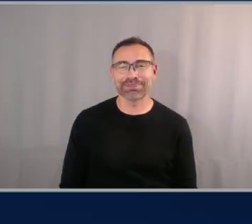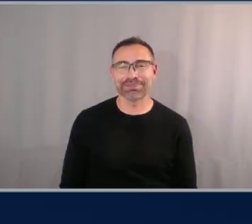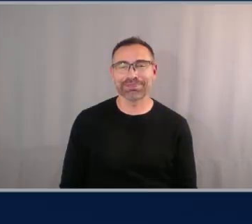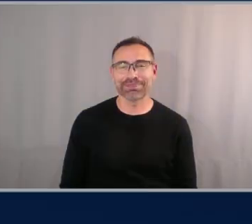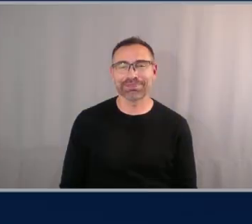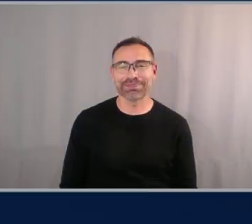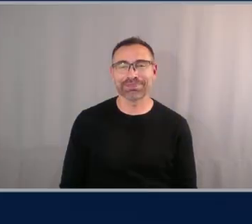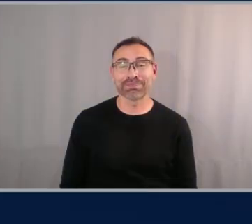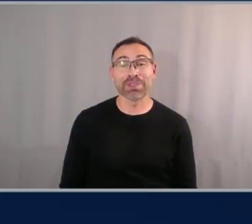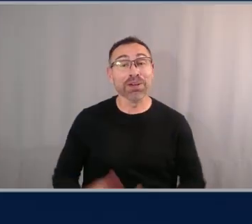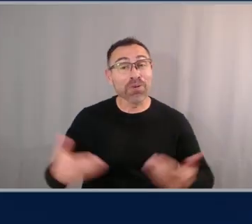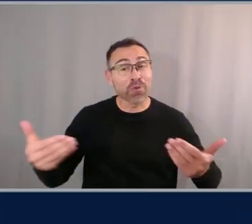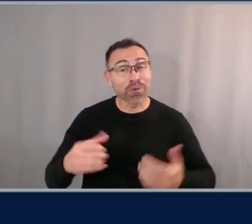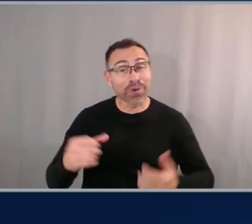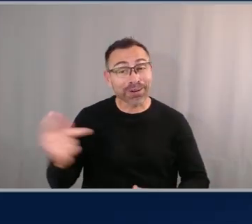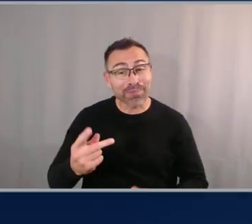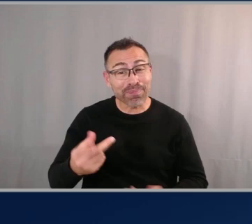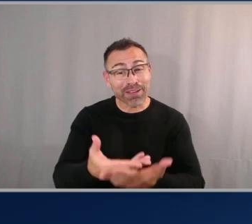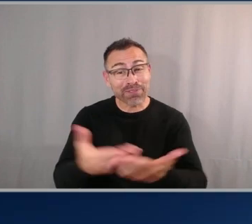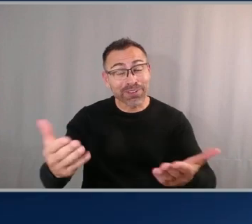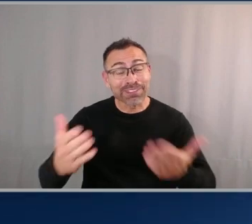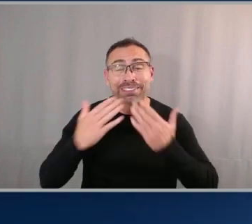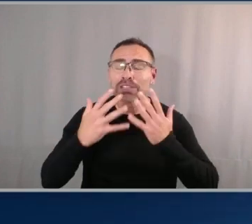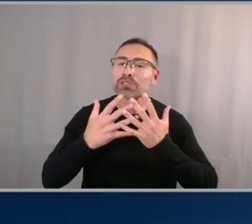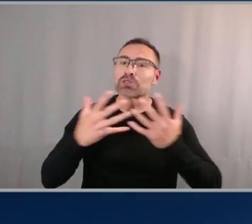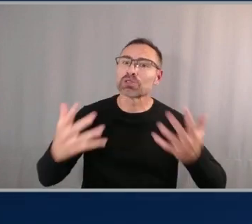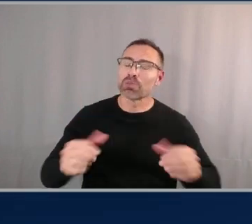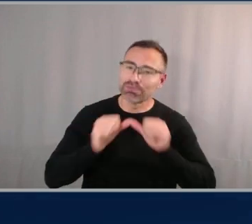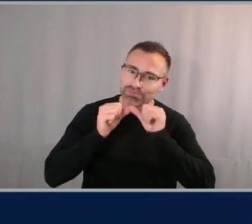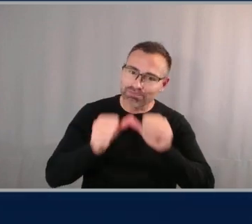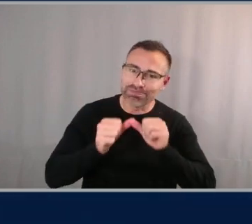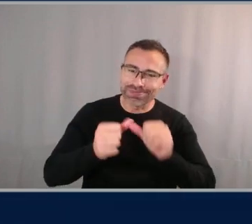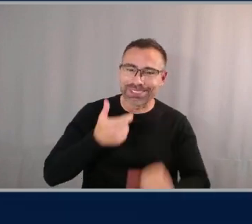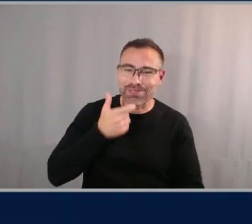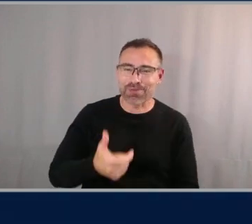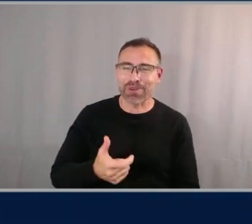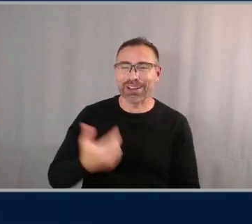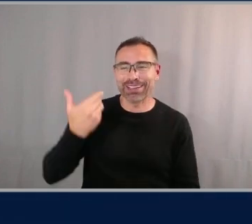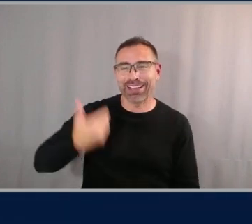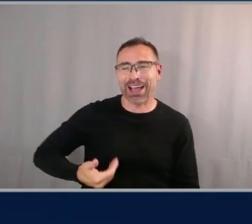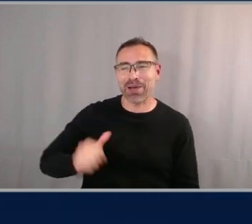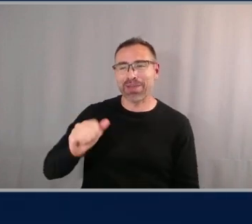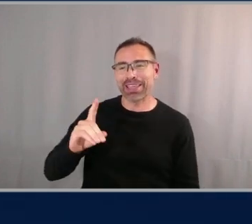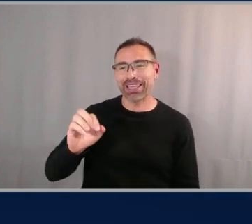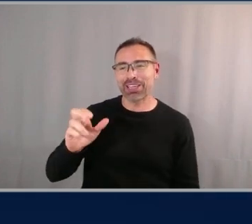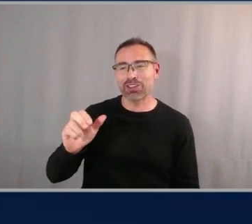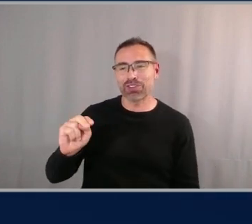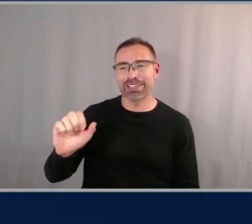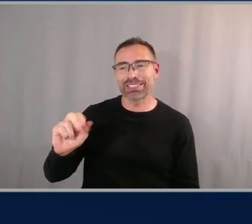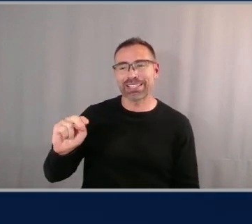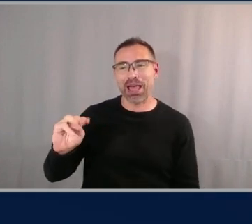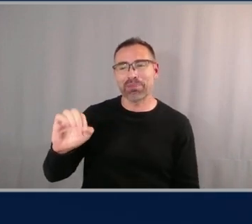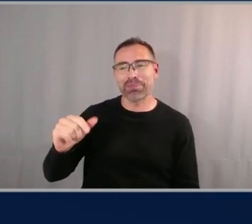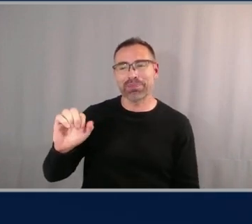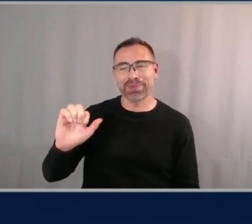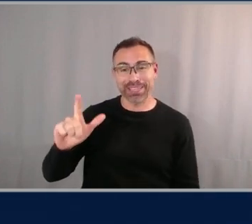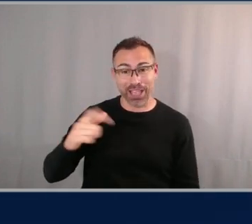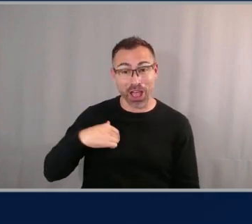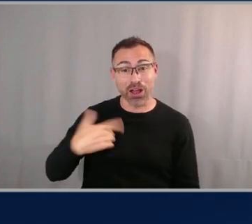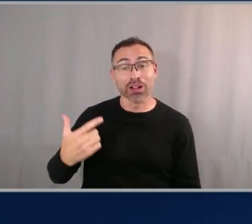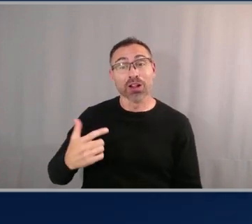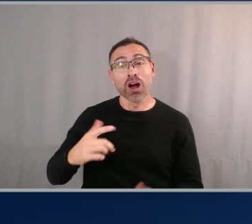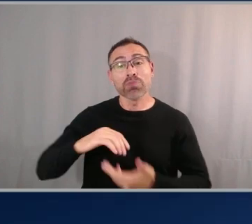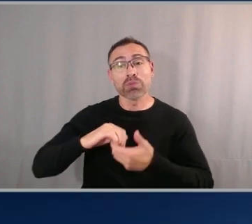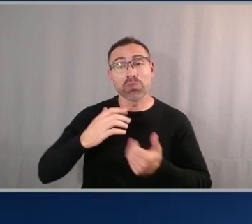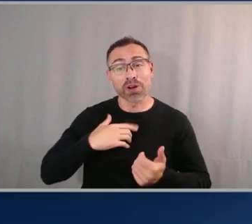and welcome back folks thank you so much for sticking with us and hanging out my name is Adrian San Miguel I'm a principal partner enterprise architect here at AWS and